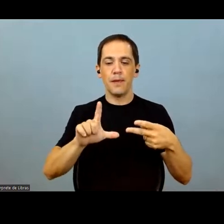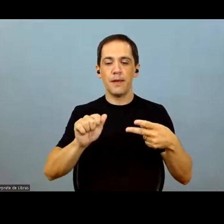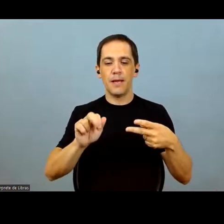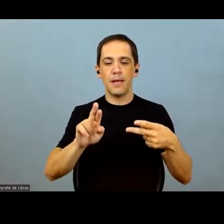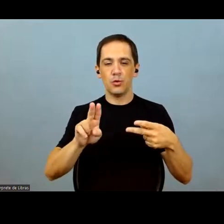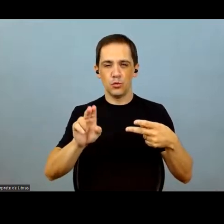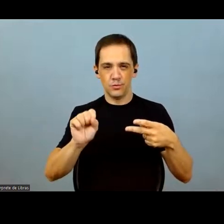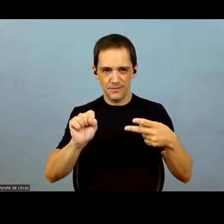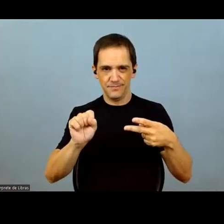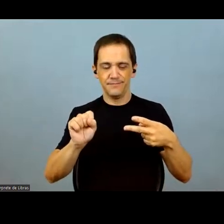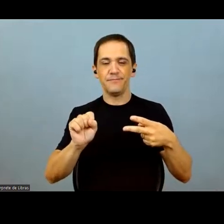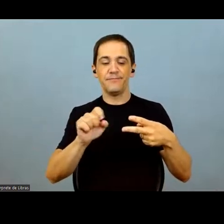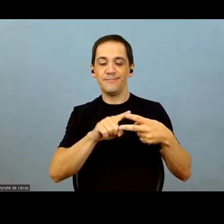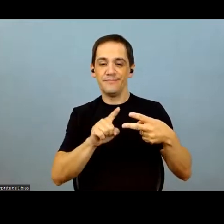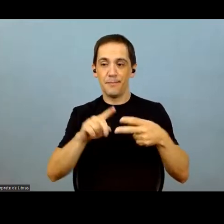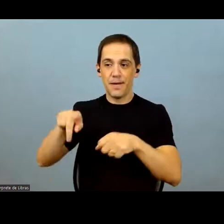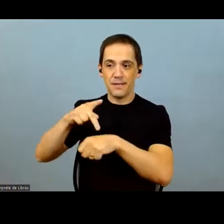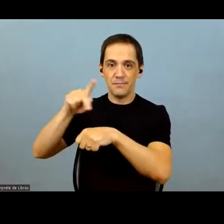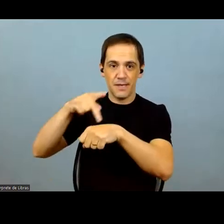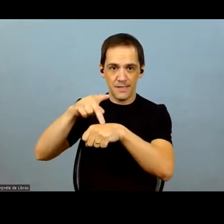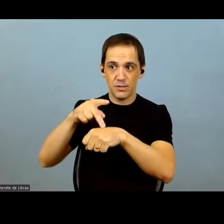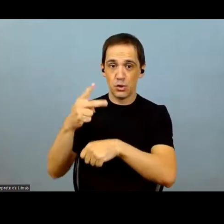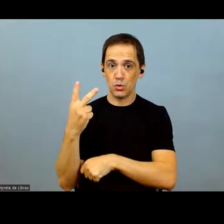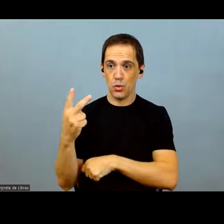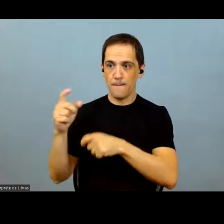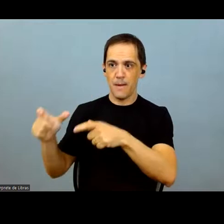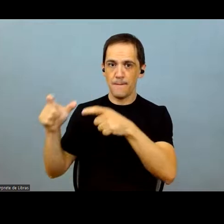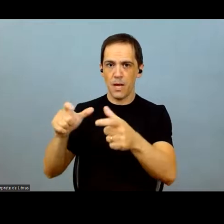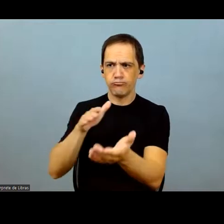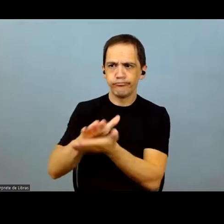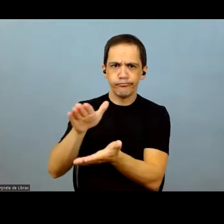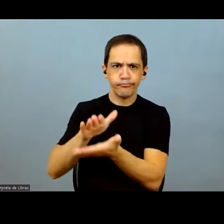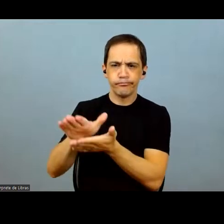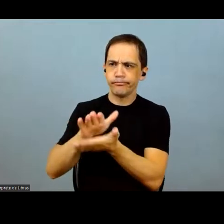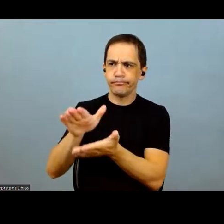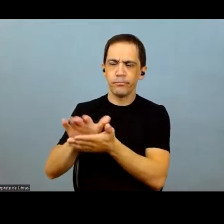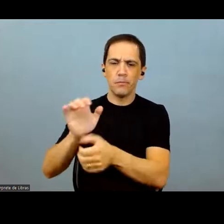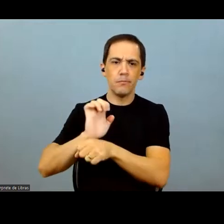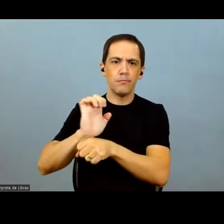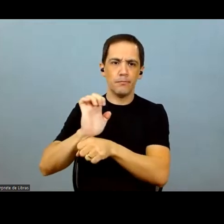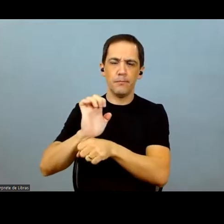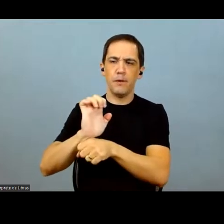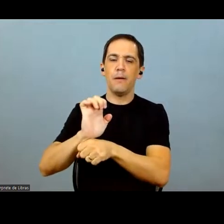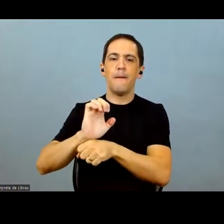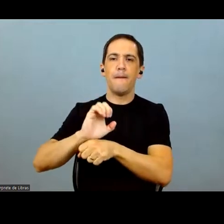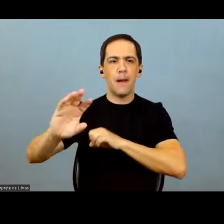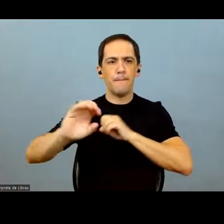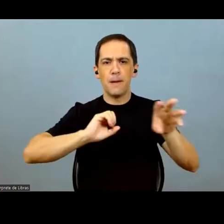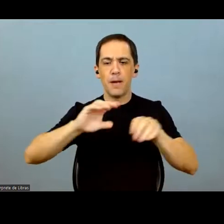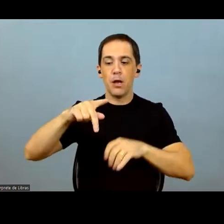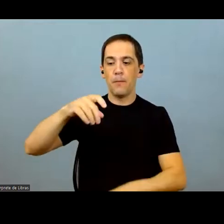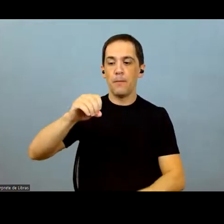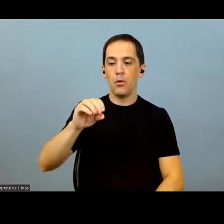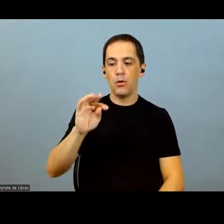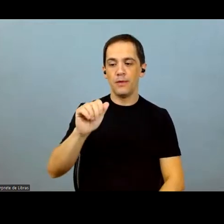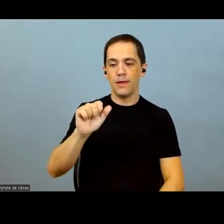conditions in Russia and Belarus, the volume that both of them make and export, when we think